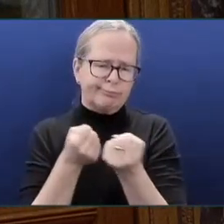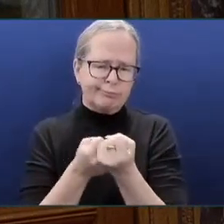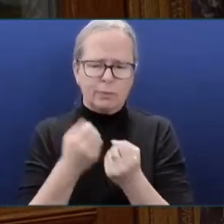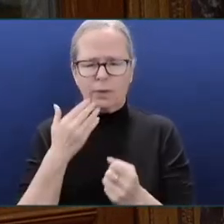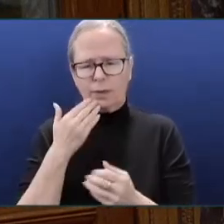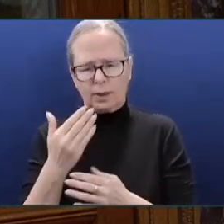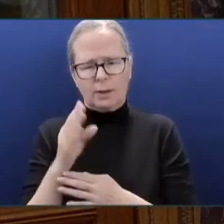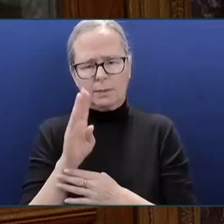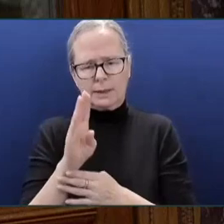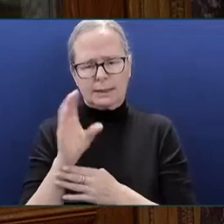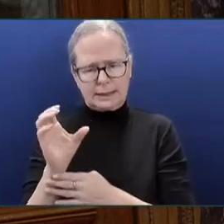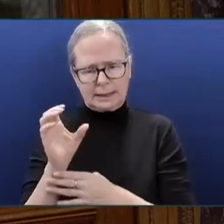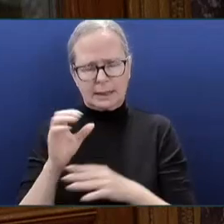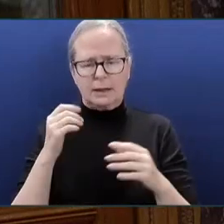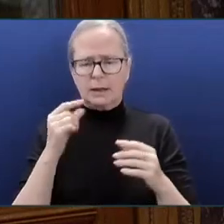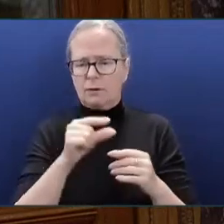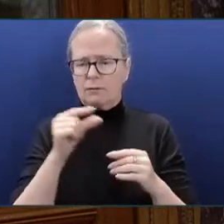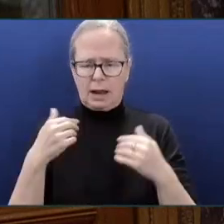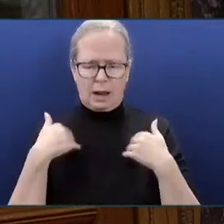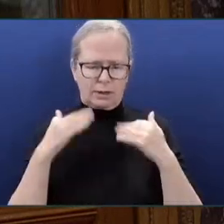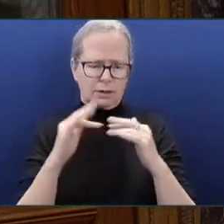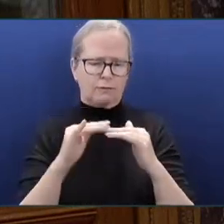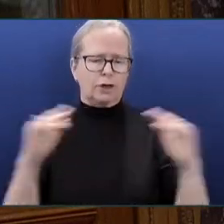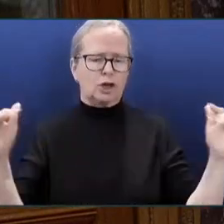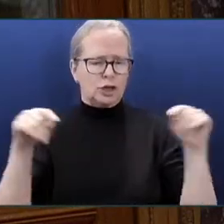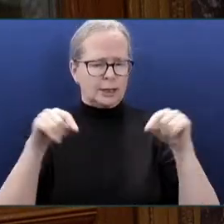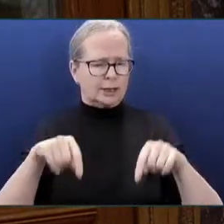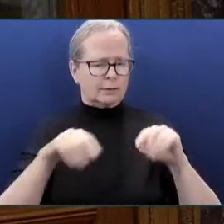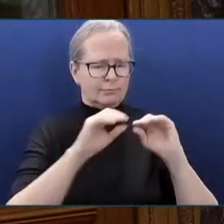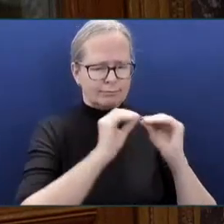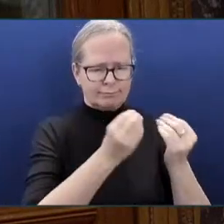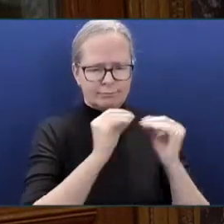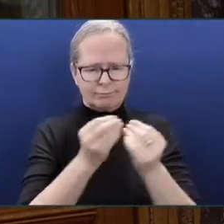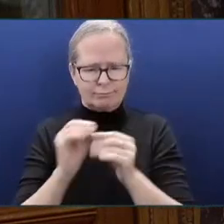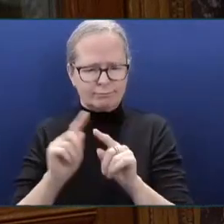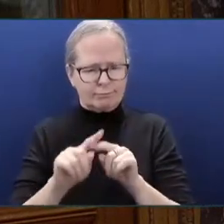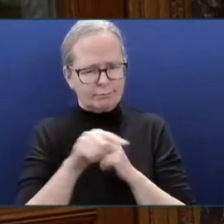that are there to help often the most vulnerable British Columbians. Thank you.